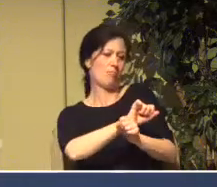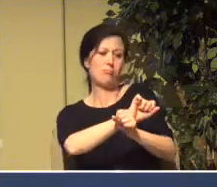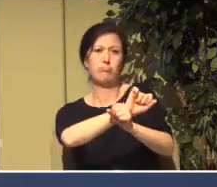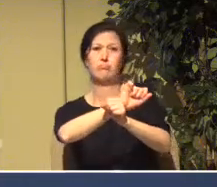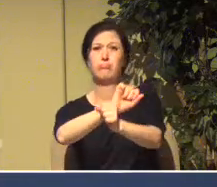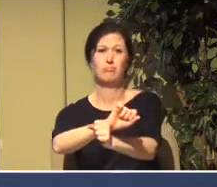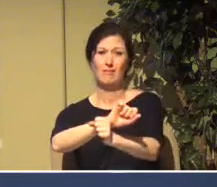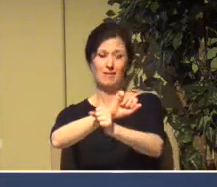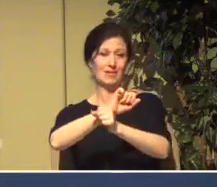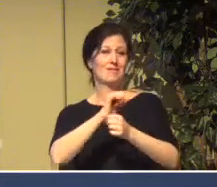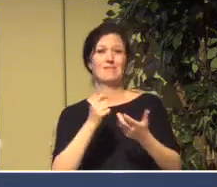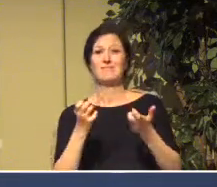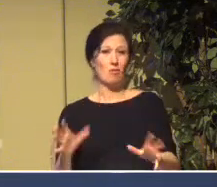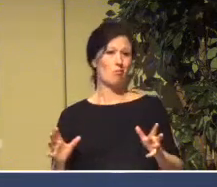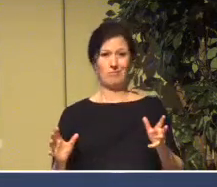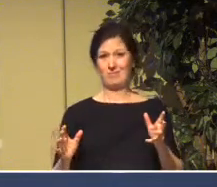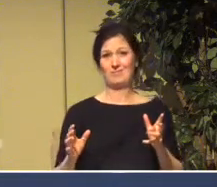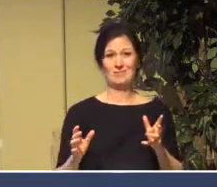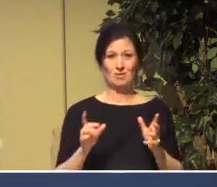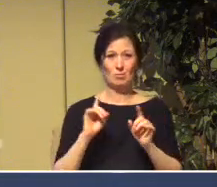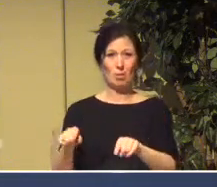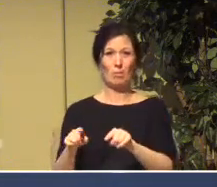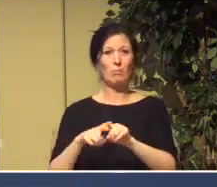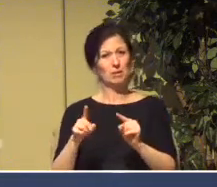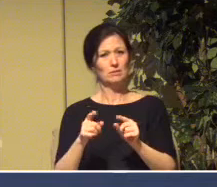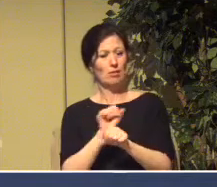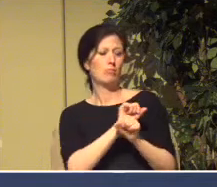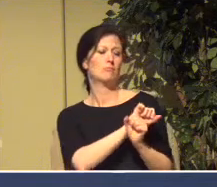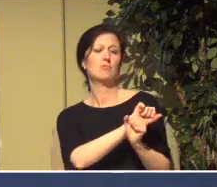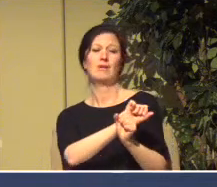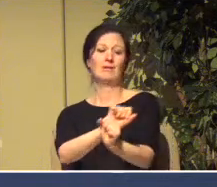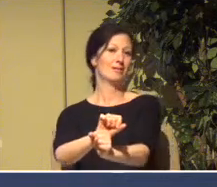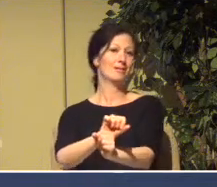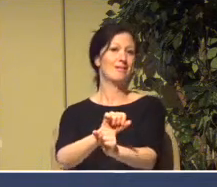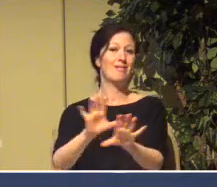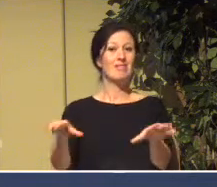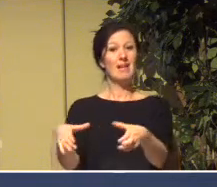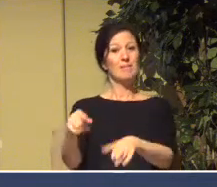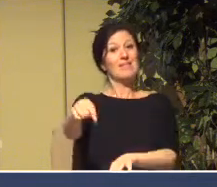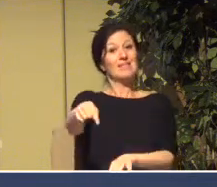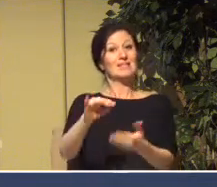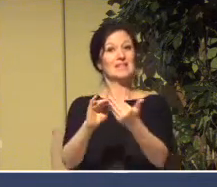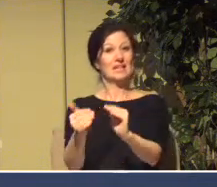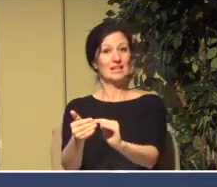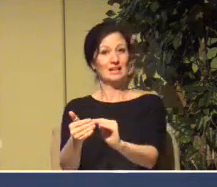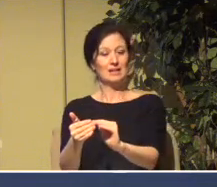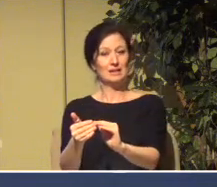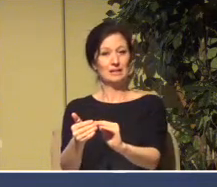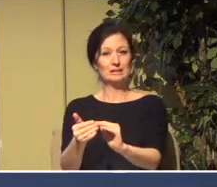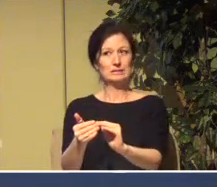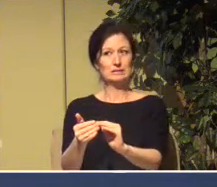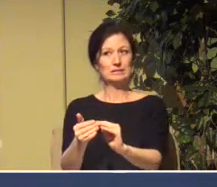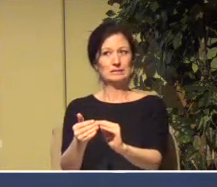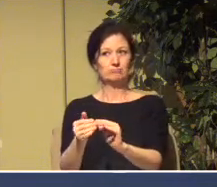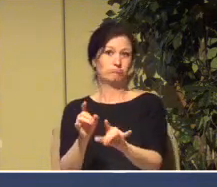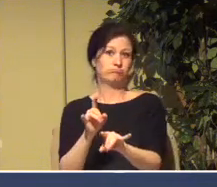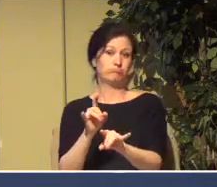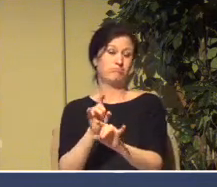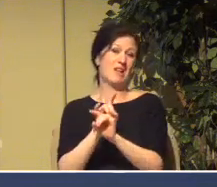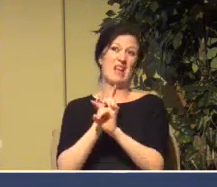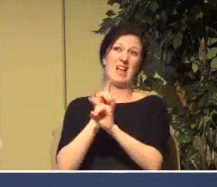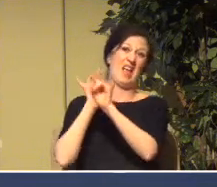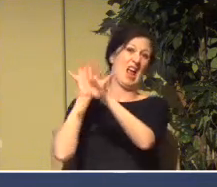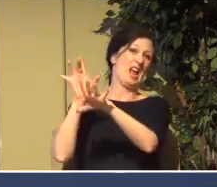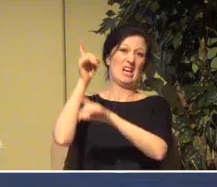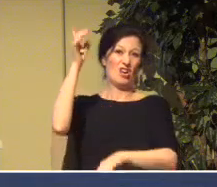will. We live in a different situation, but a city that does not take God as their God, does